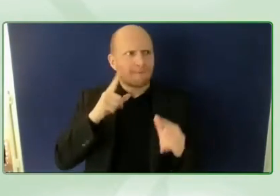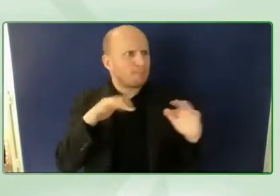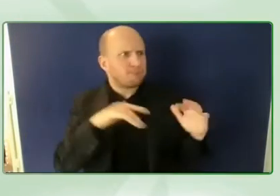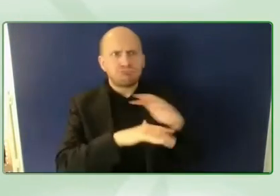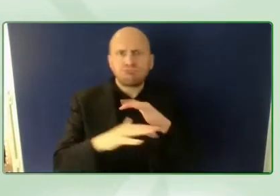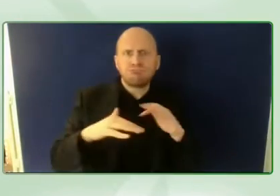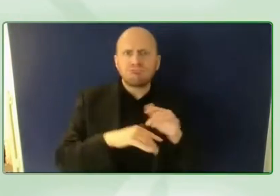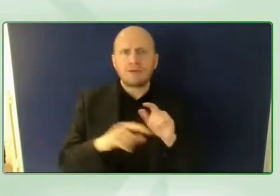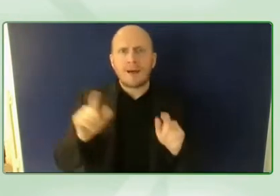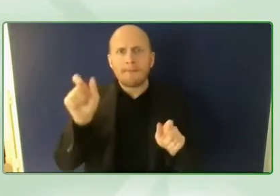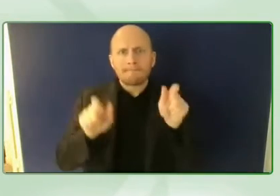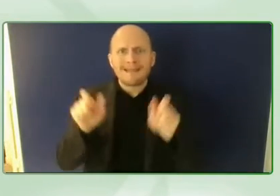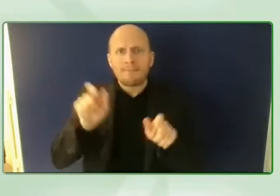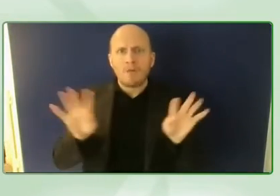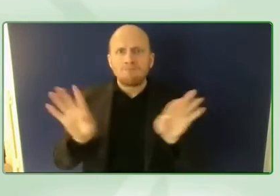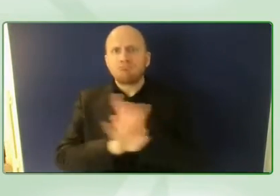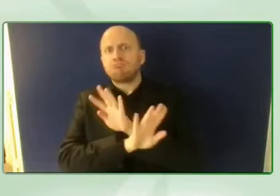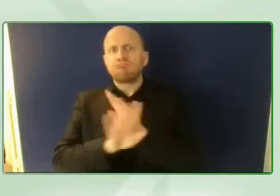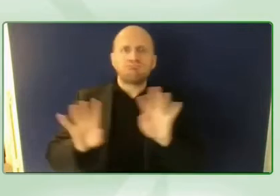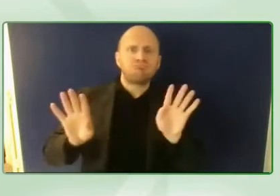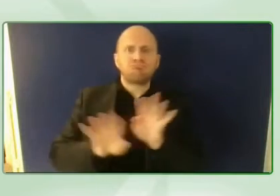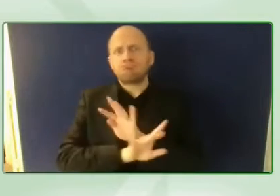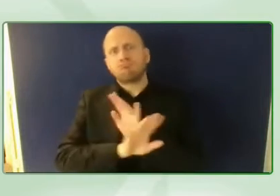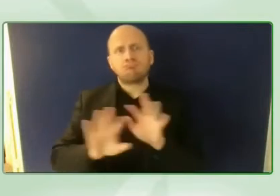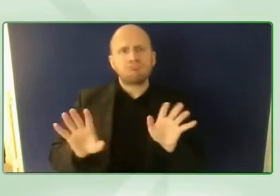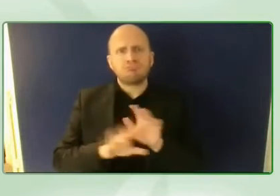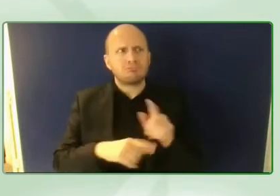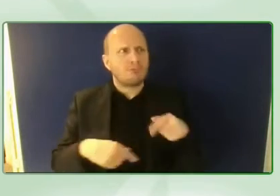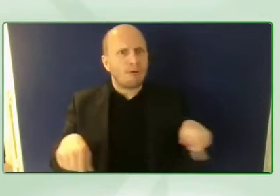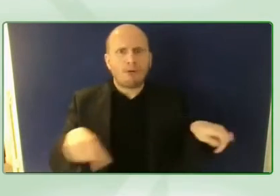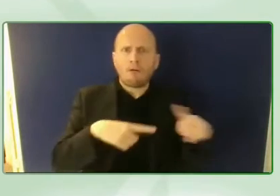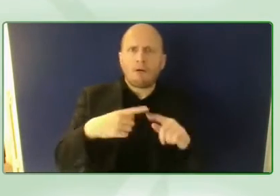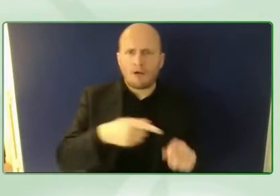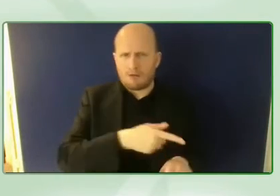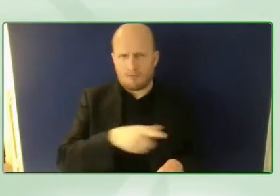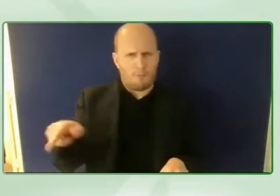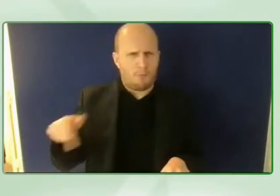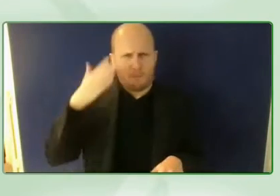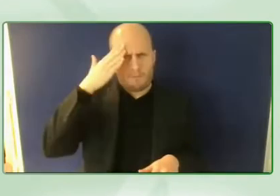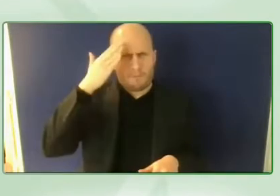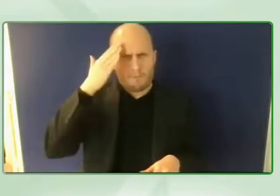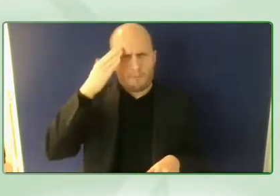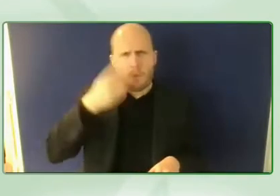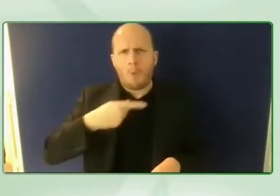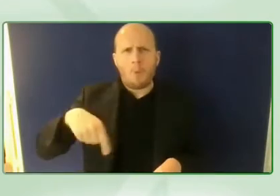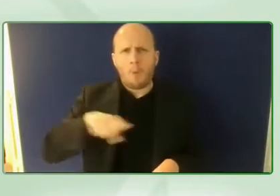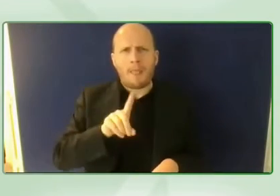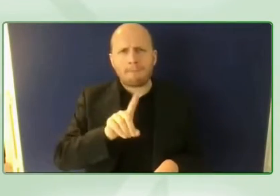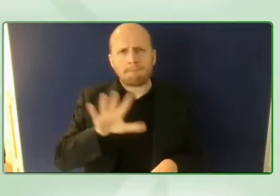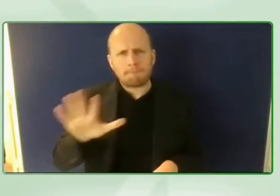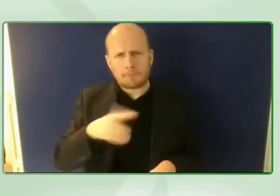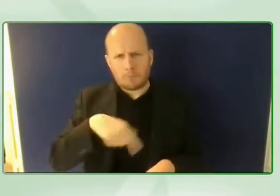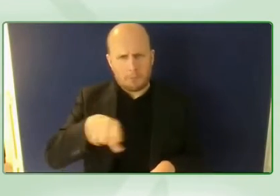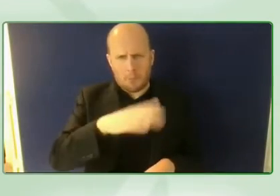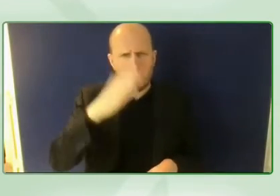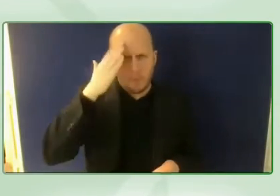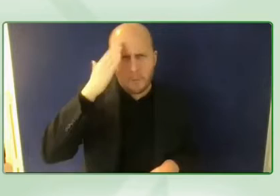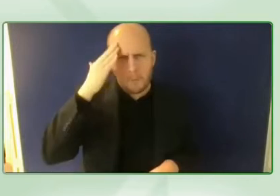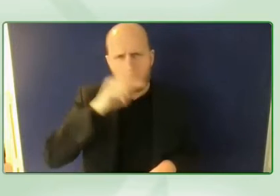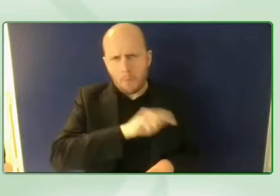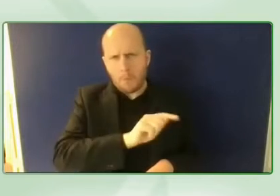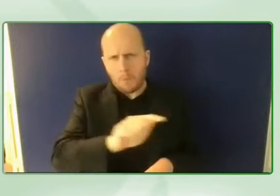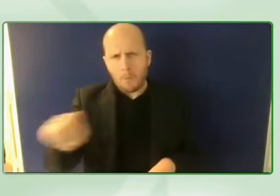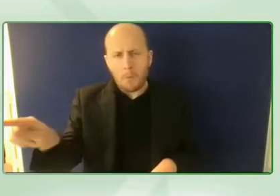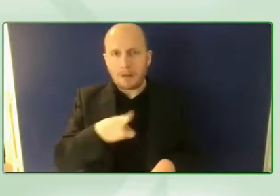and a lot of them i'm sure have heard about we the 15 maybe have even seen the wonderful advertisement campaign which went